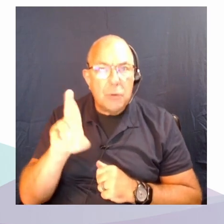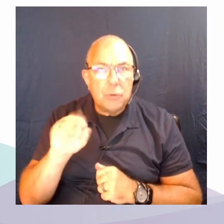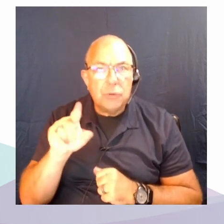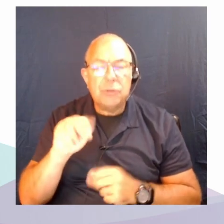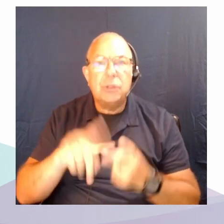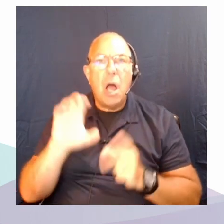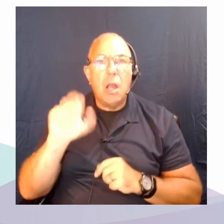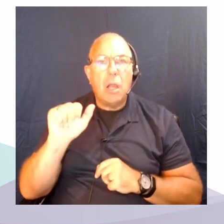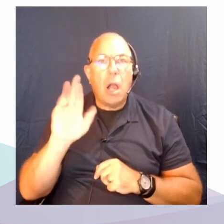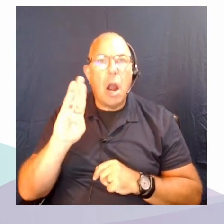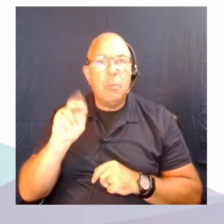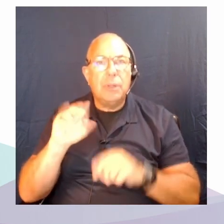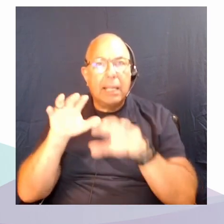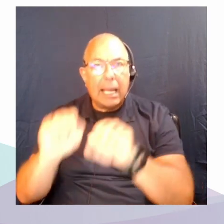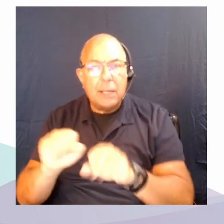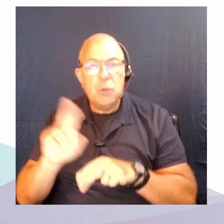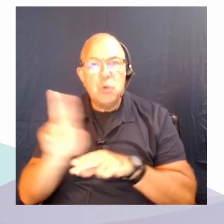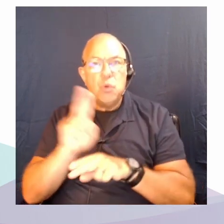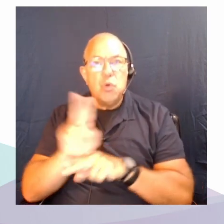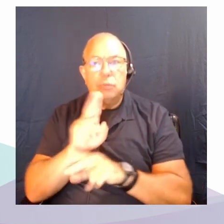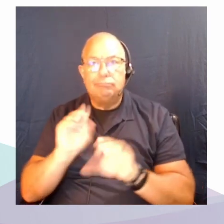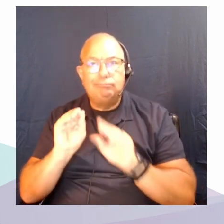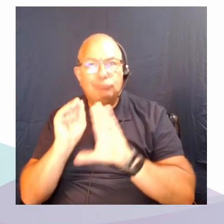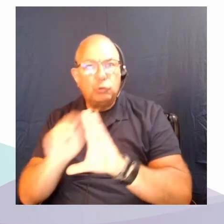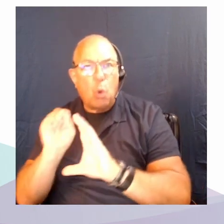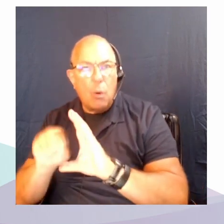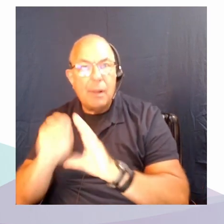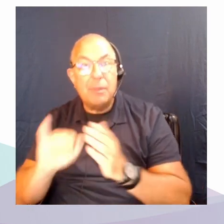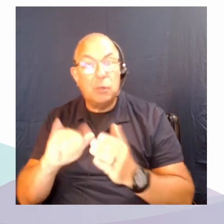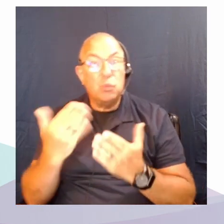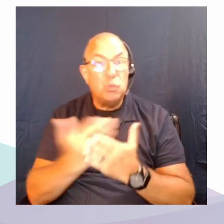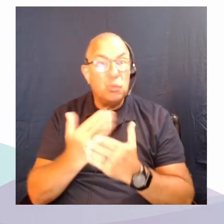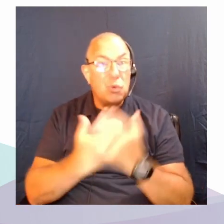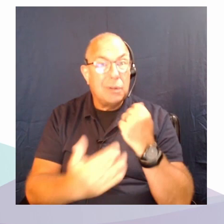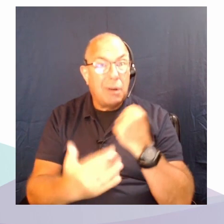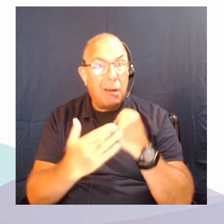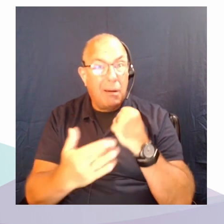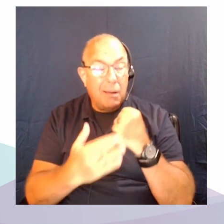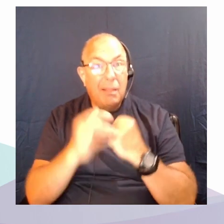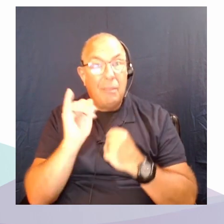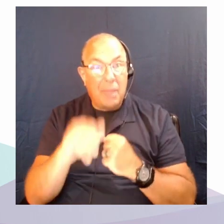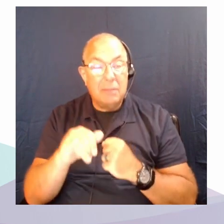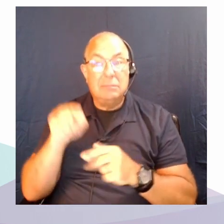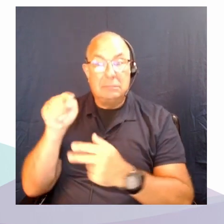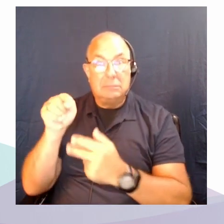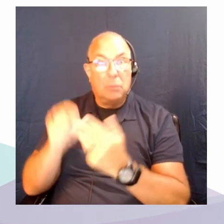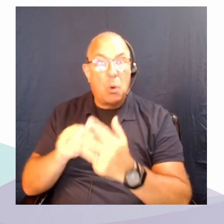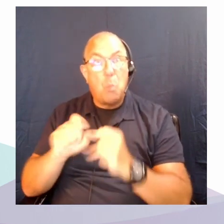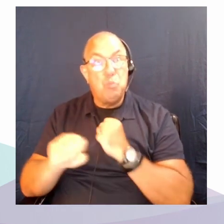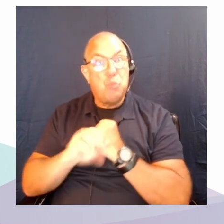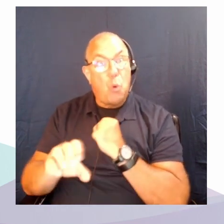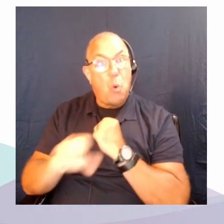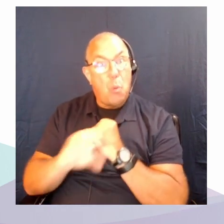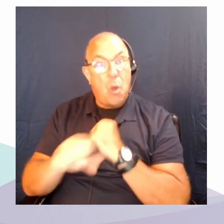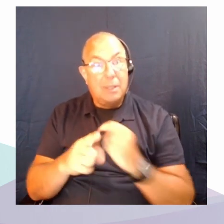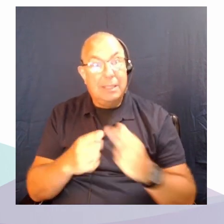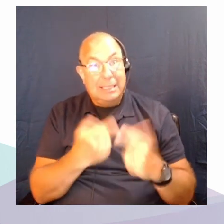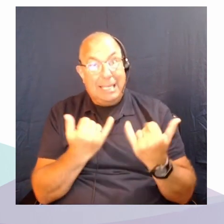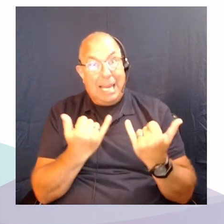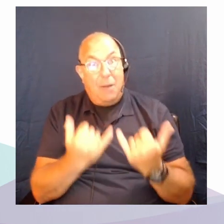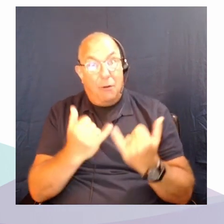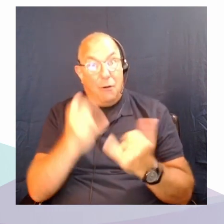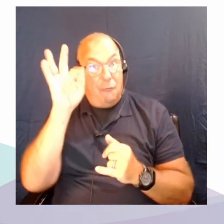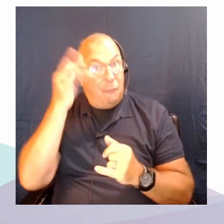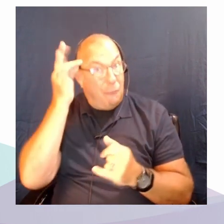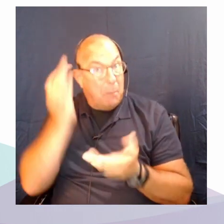and storage, that these new technologies, the ones in fact promoted in the current federal budget, as a way